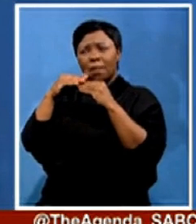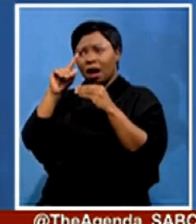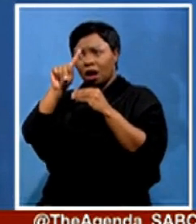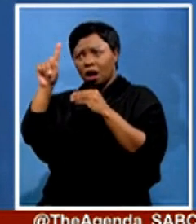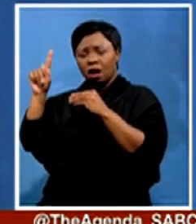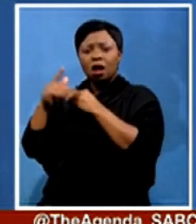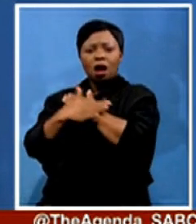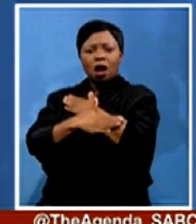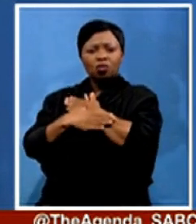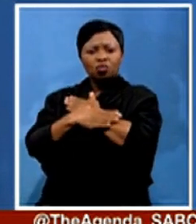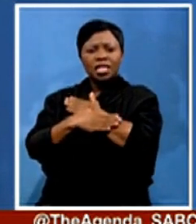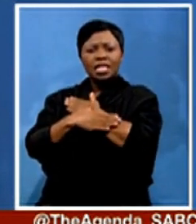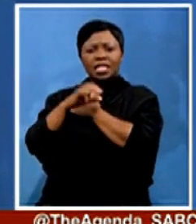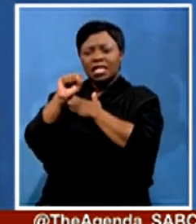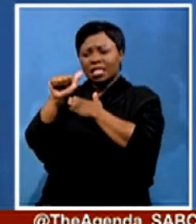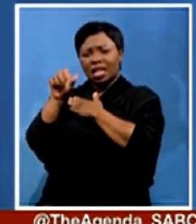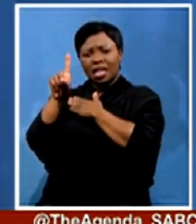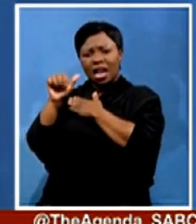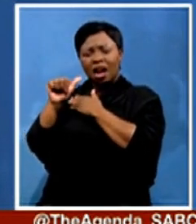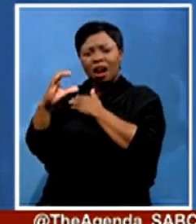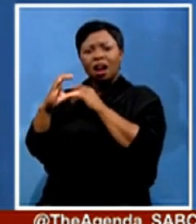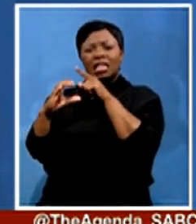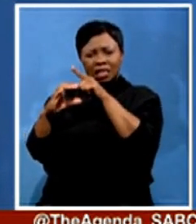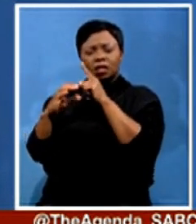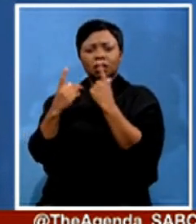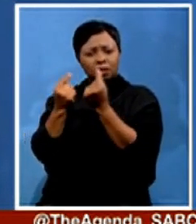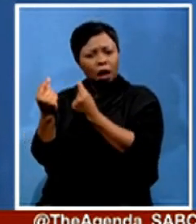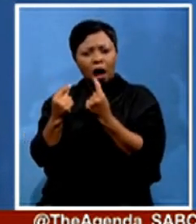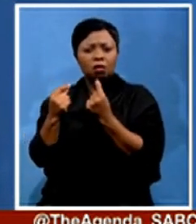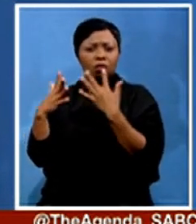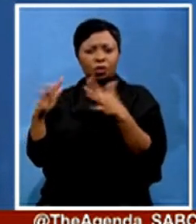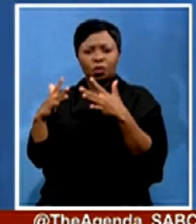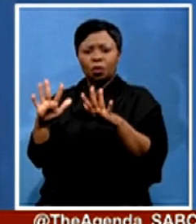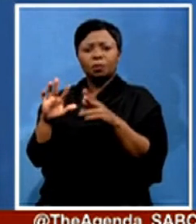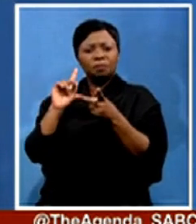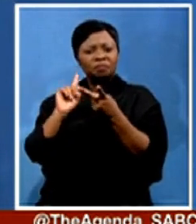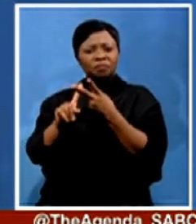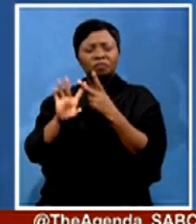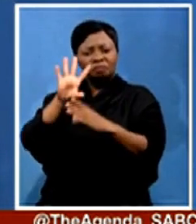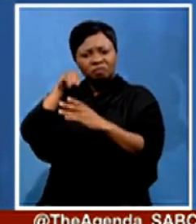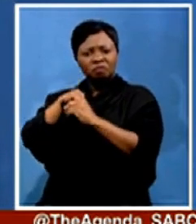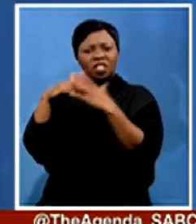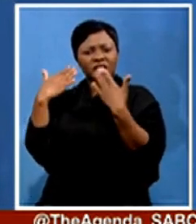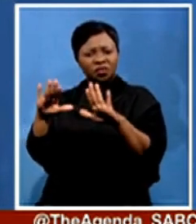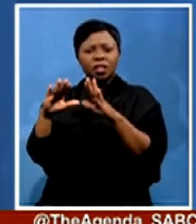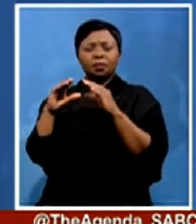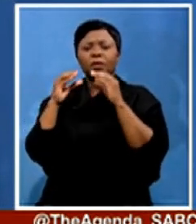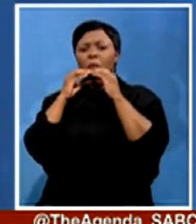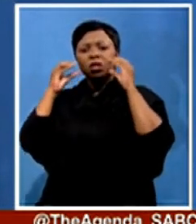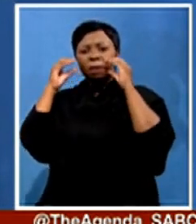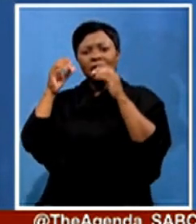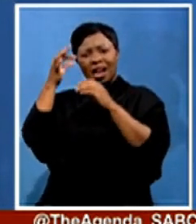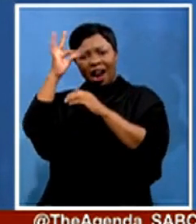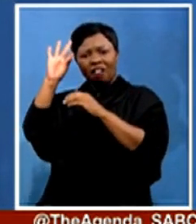our view. They've already engaged the government of Mozambique. They have had their ministers in